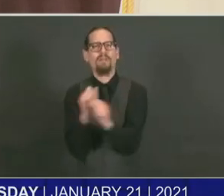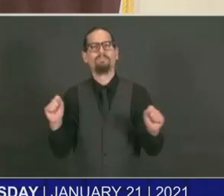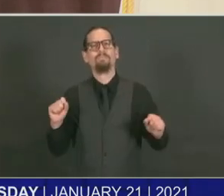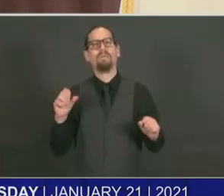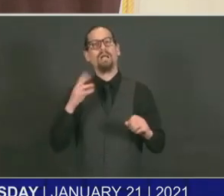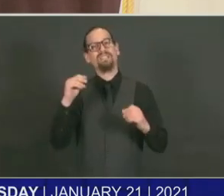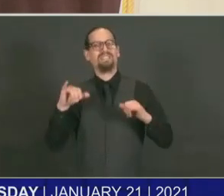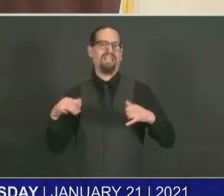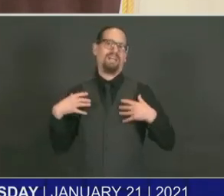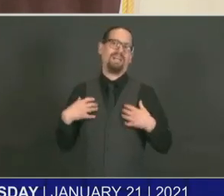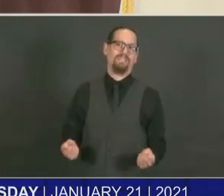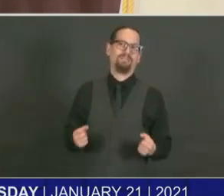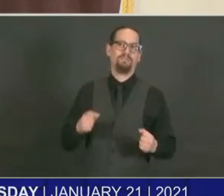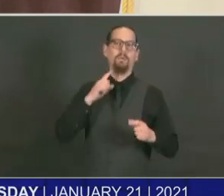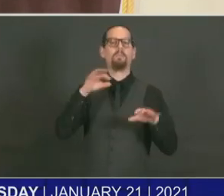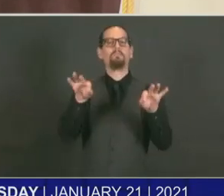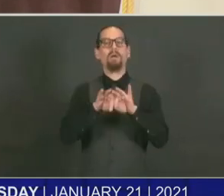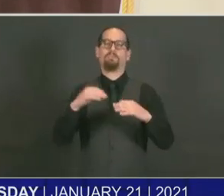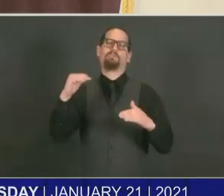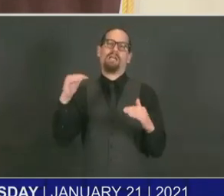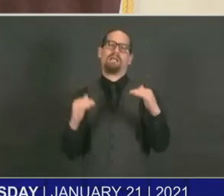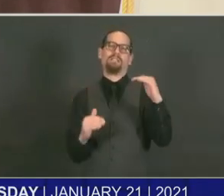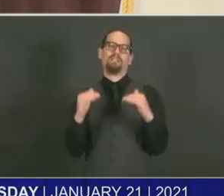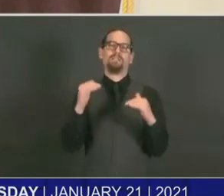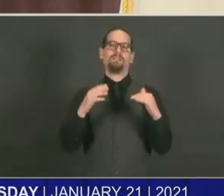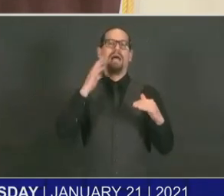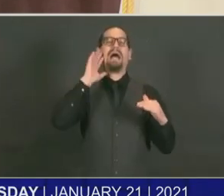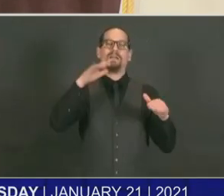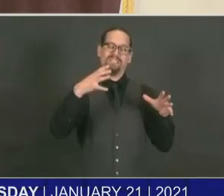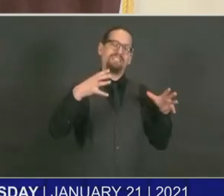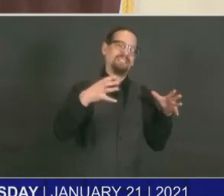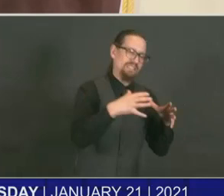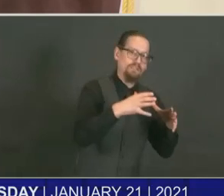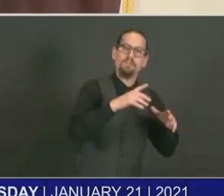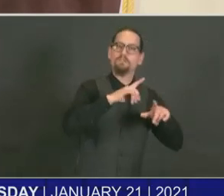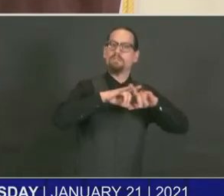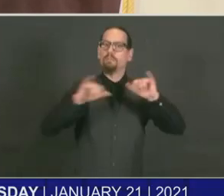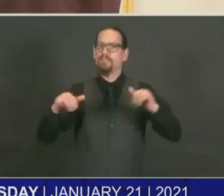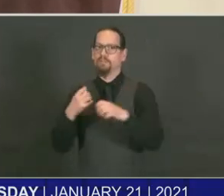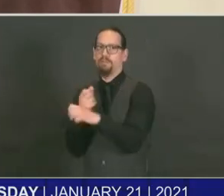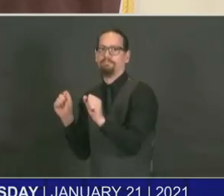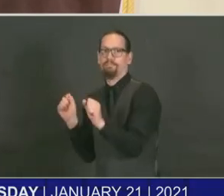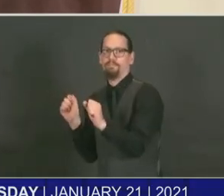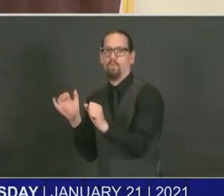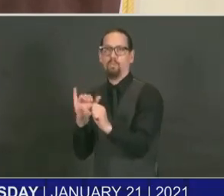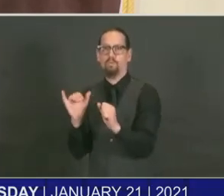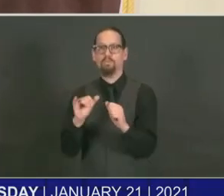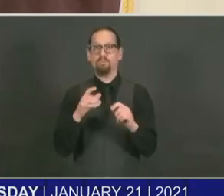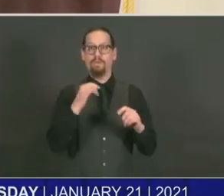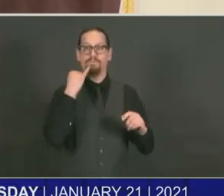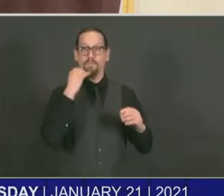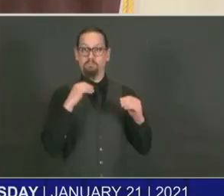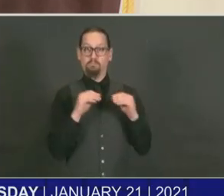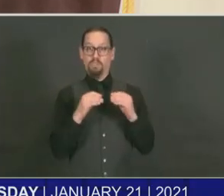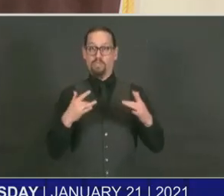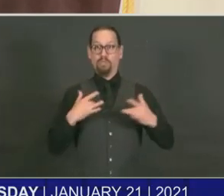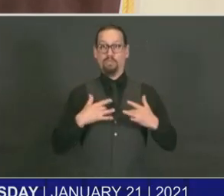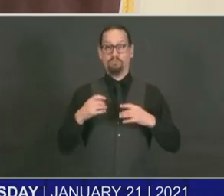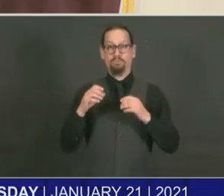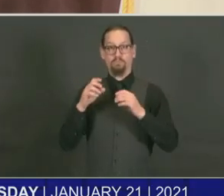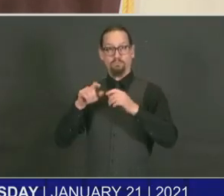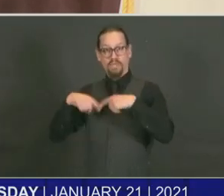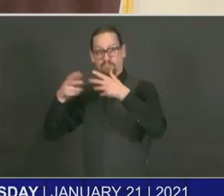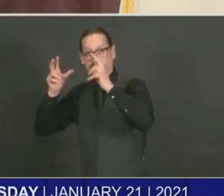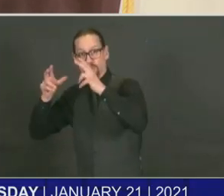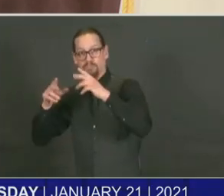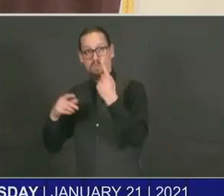that balance but make sure that we're doing it safely. I'm not more concerned about basketball than I am about the other sports. What's the difference between basketball and